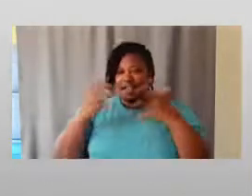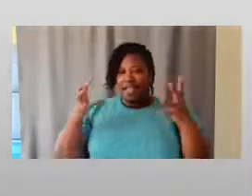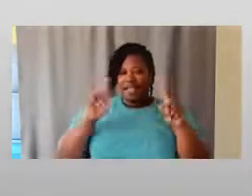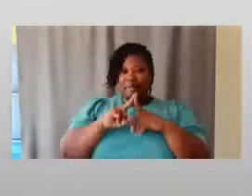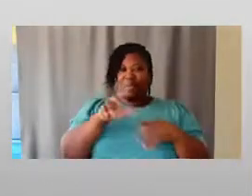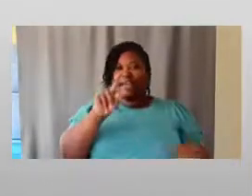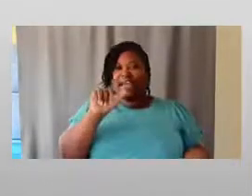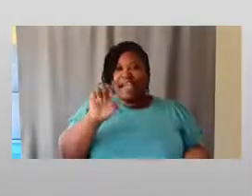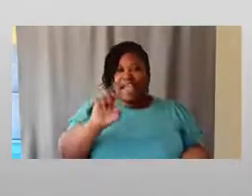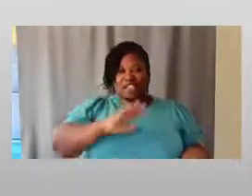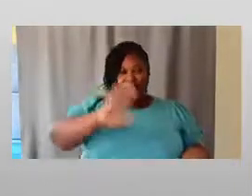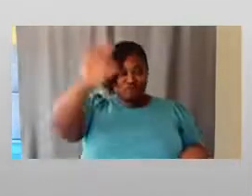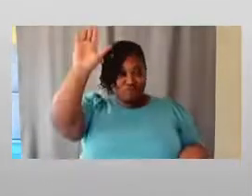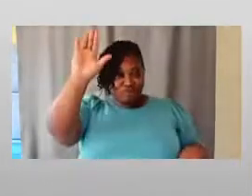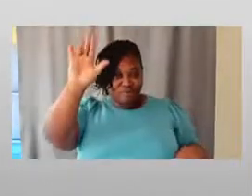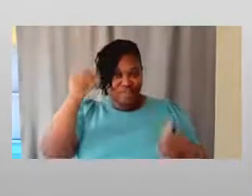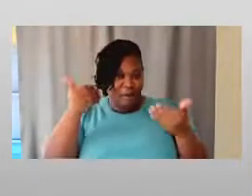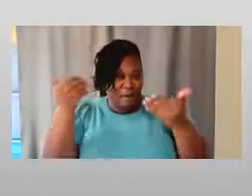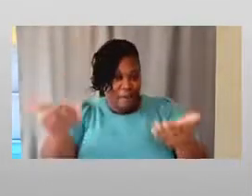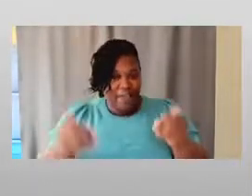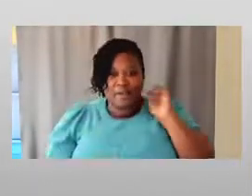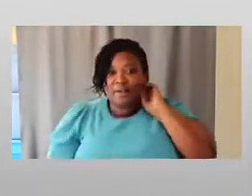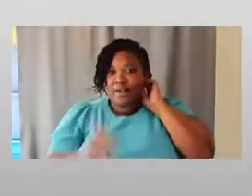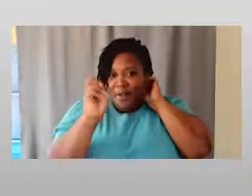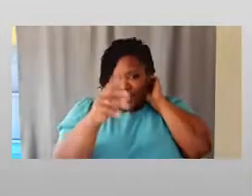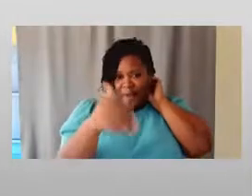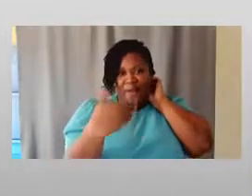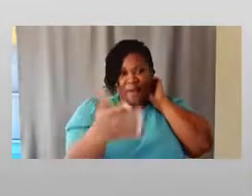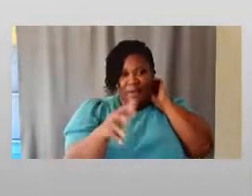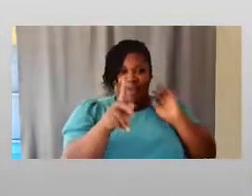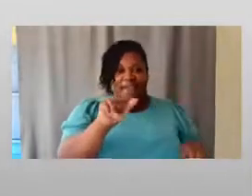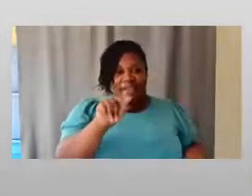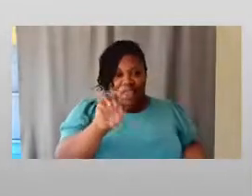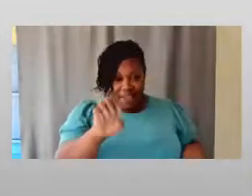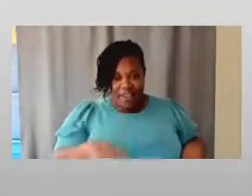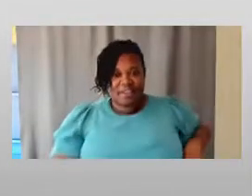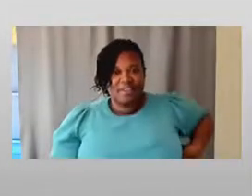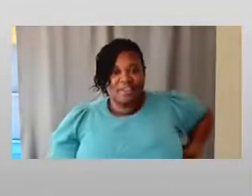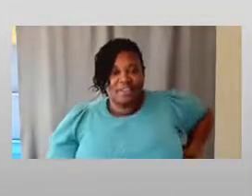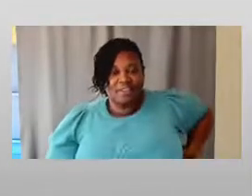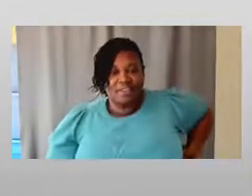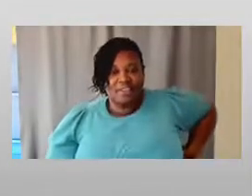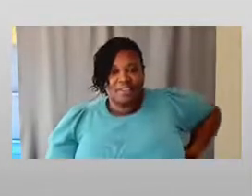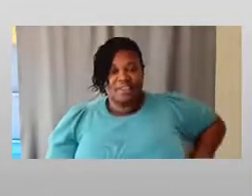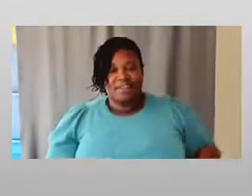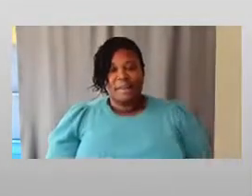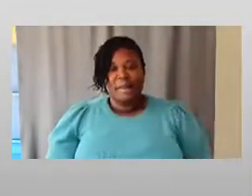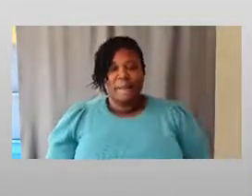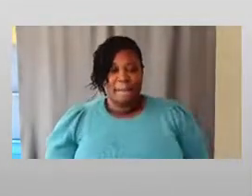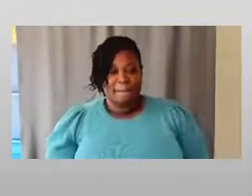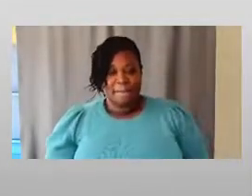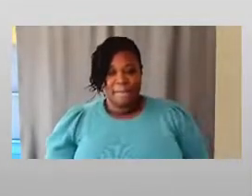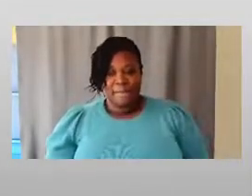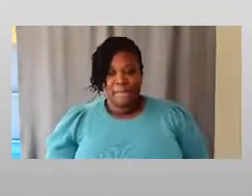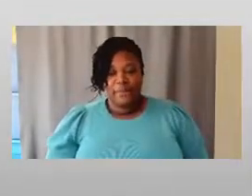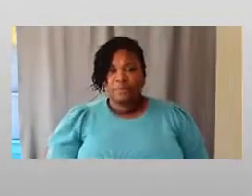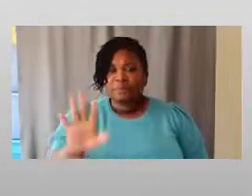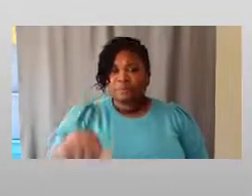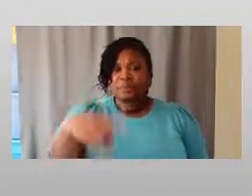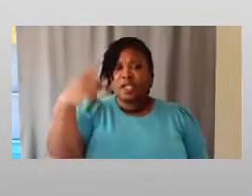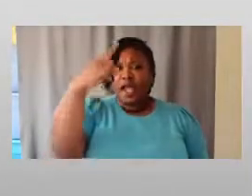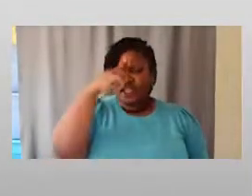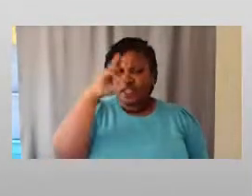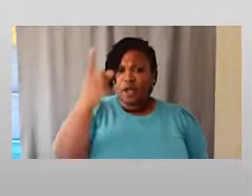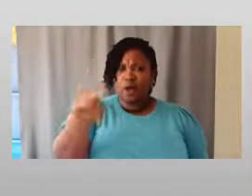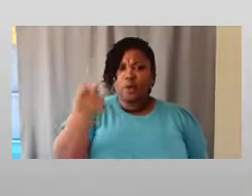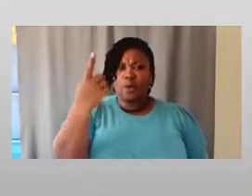hand, so if she wants to go first, she'll go ahead. Okay, we can go Kate next. I can be second. I don't care. I think one of the